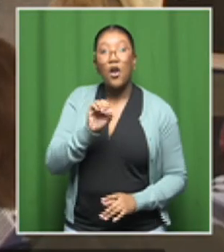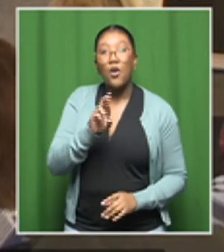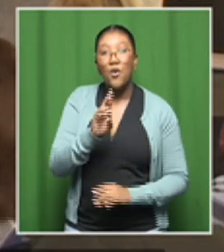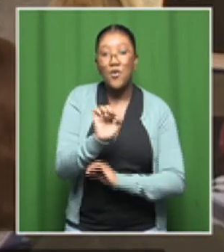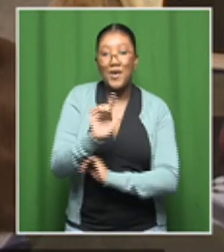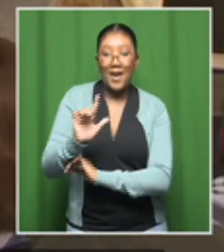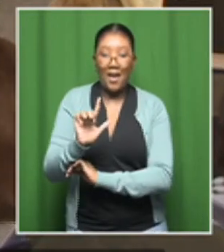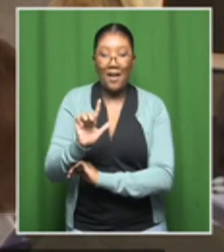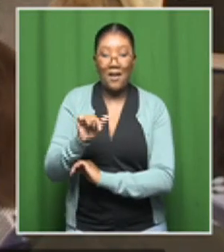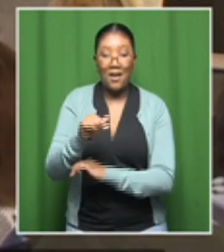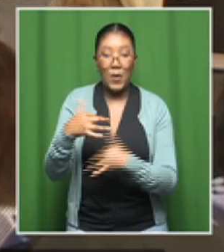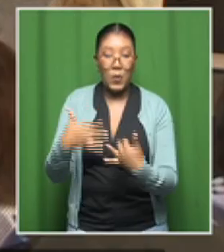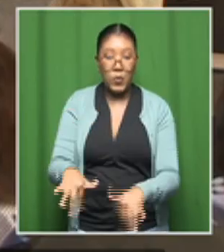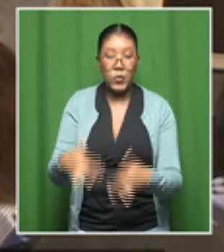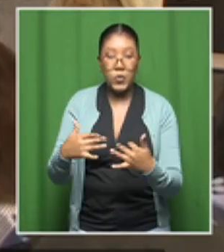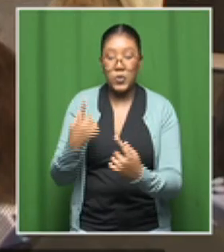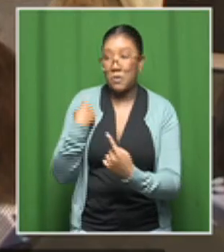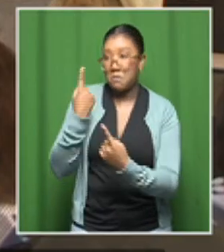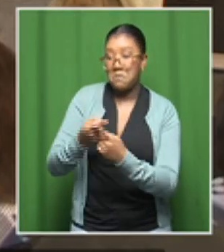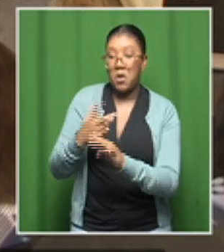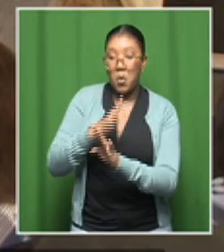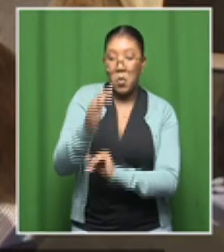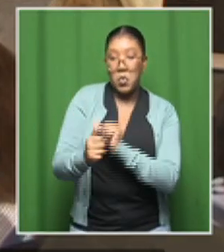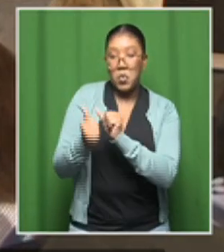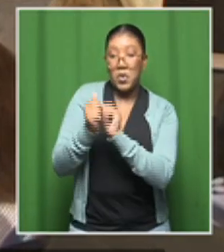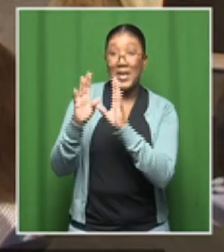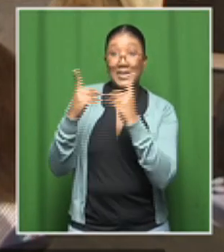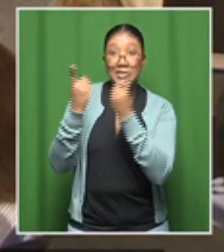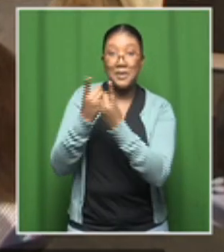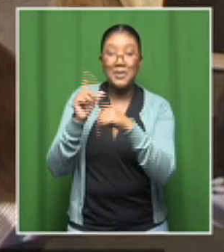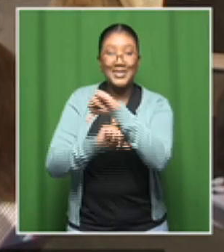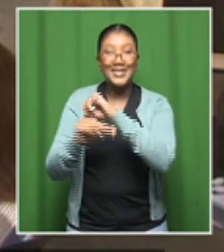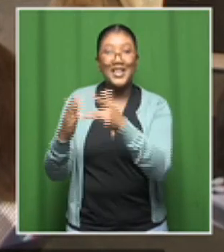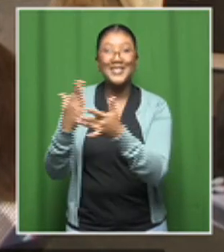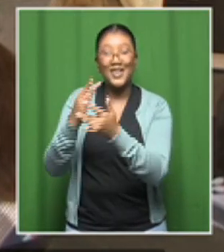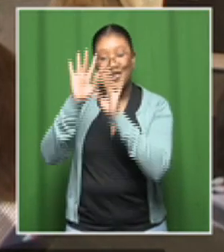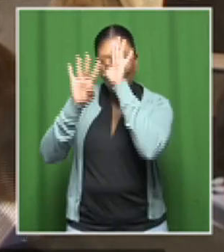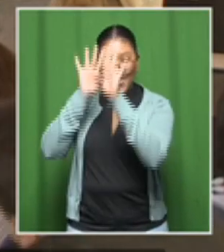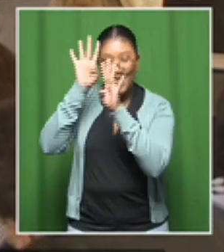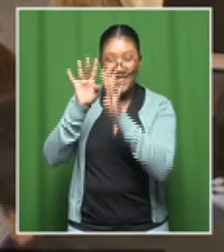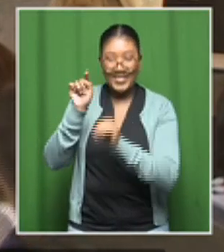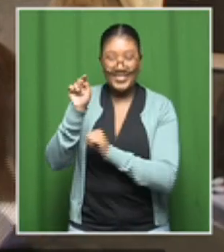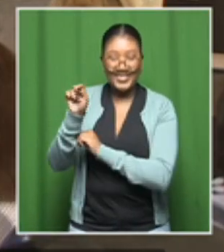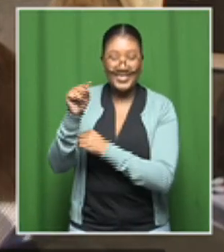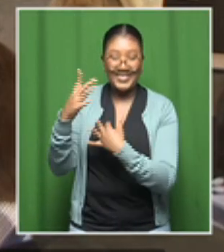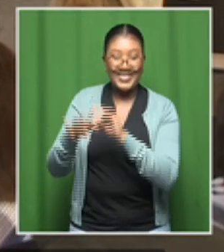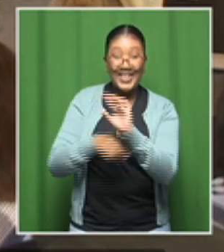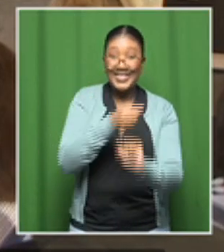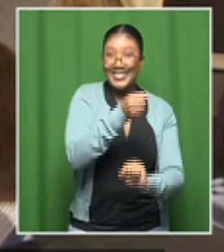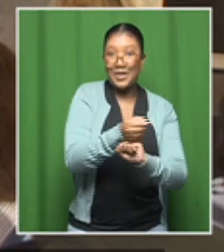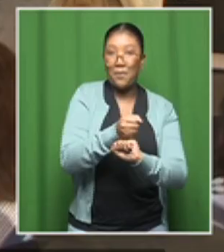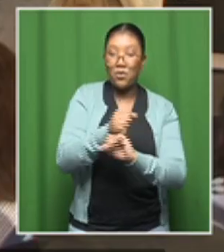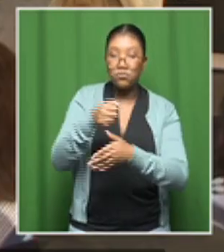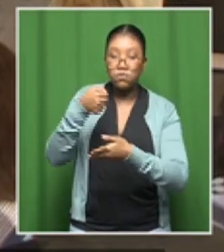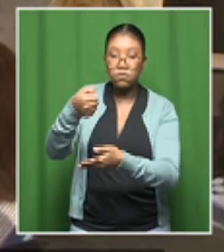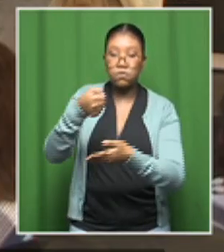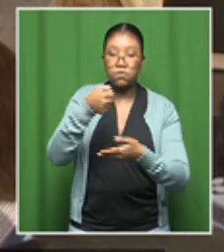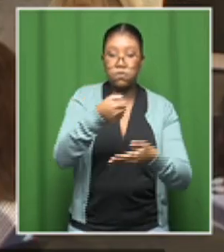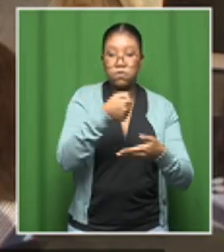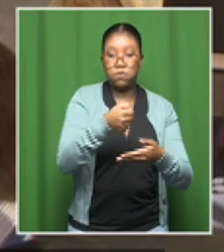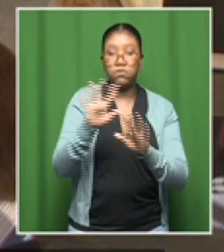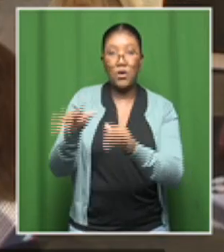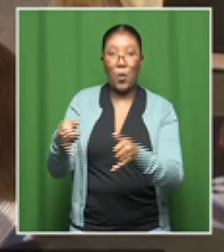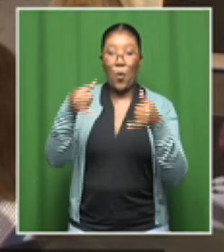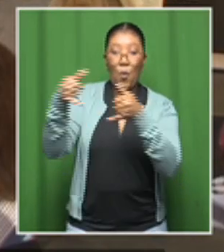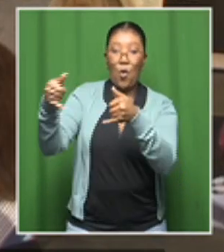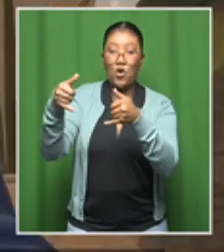longstanding relationship with the Department of Science, Technology, and Innovation in supporting these awards and generally the work that